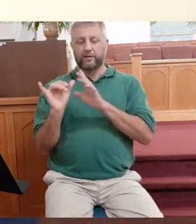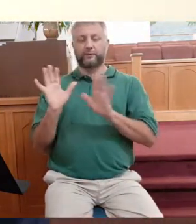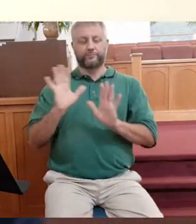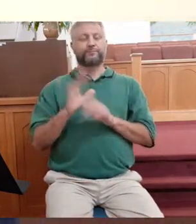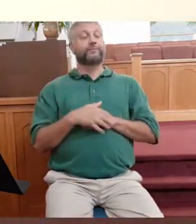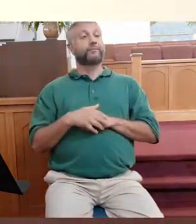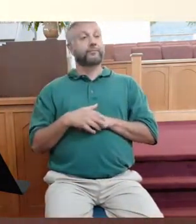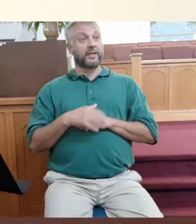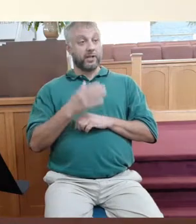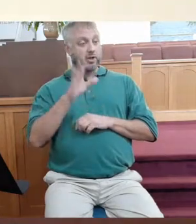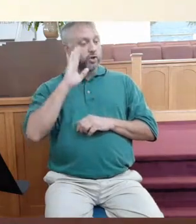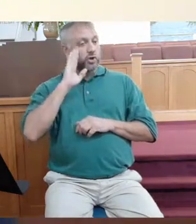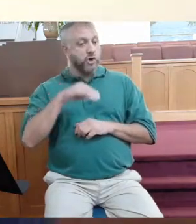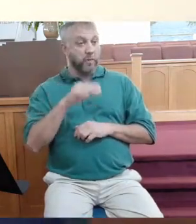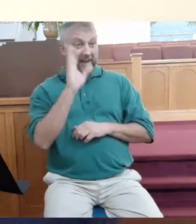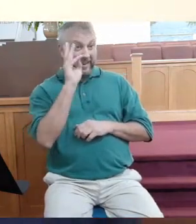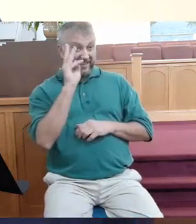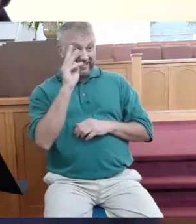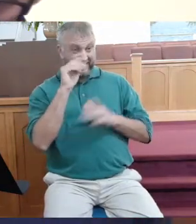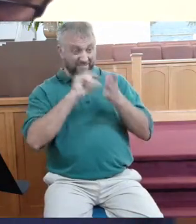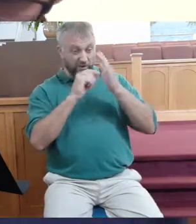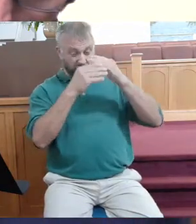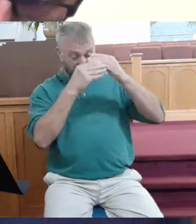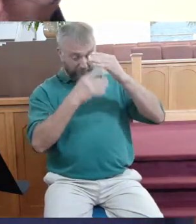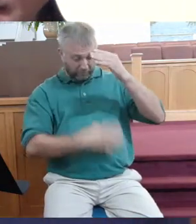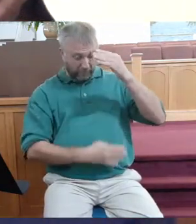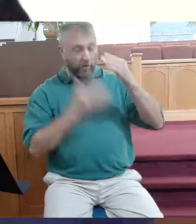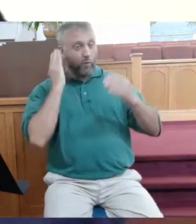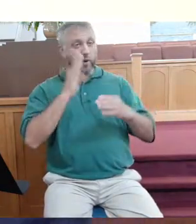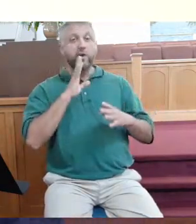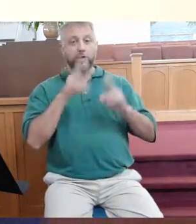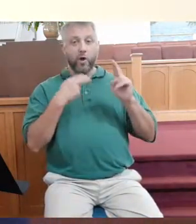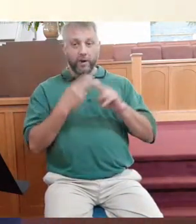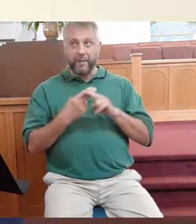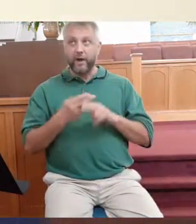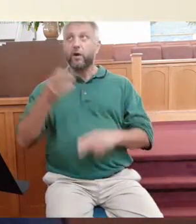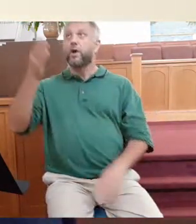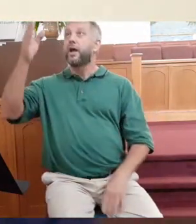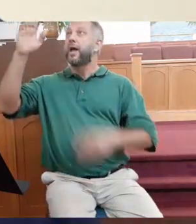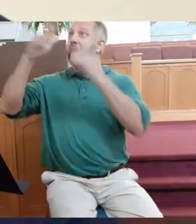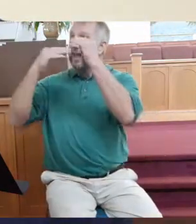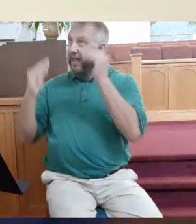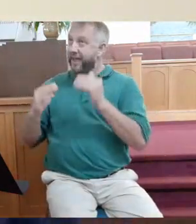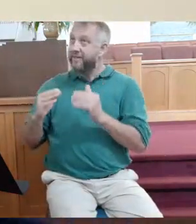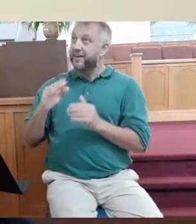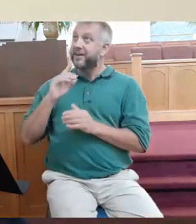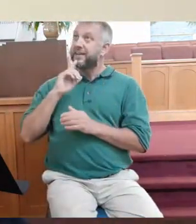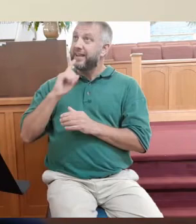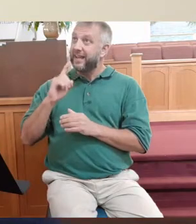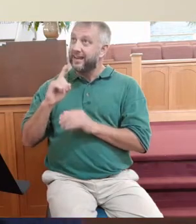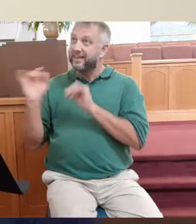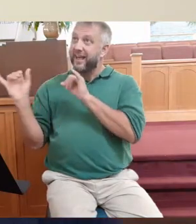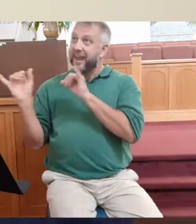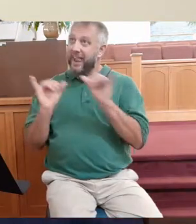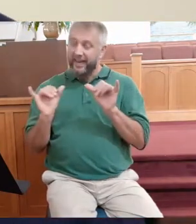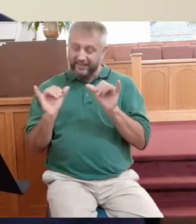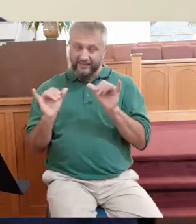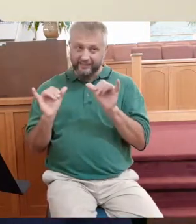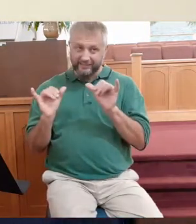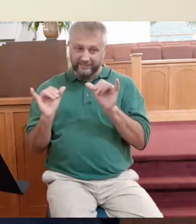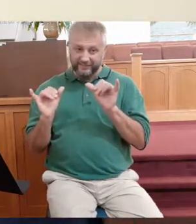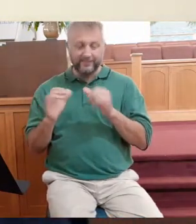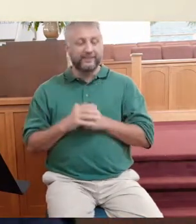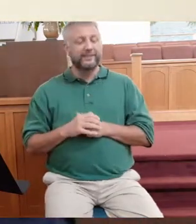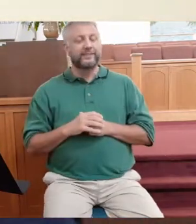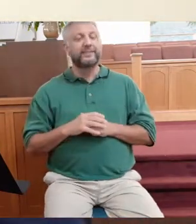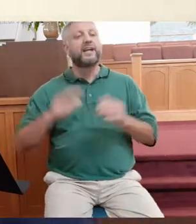already the next 16 verses is going to show us what the kingdom of God is actually like. This is a common theme throughout the parables that we